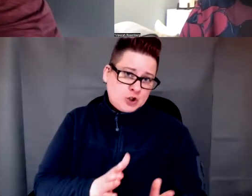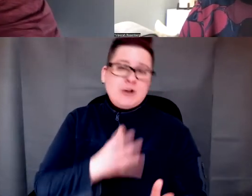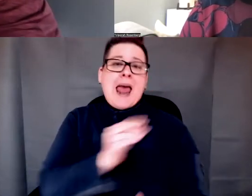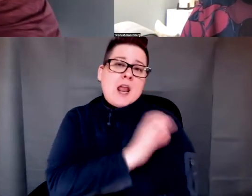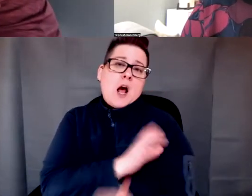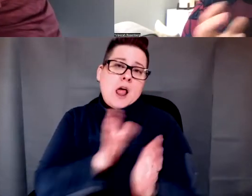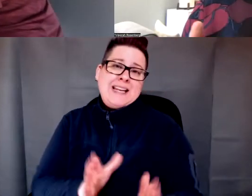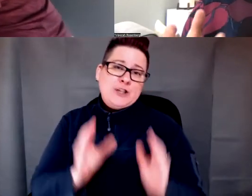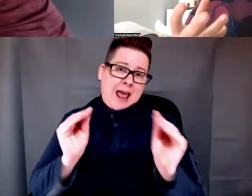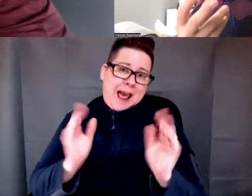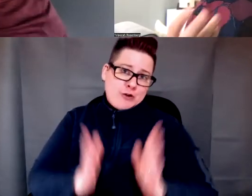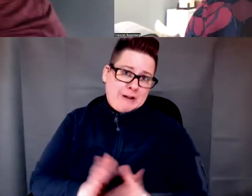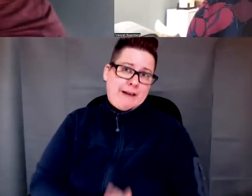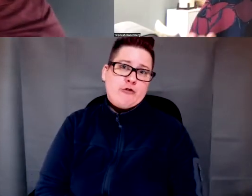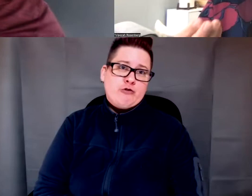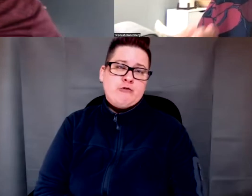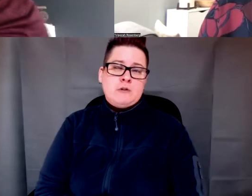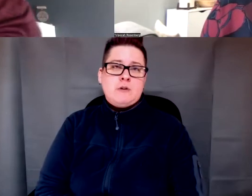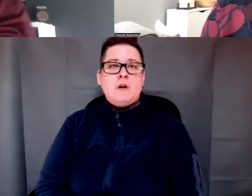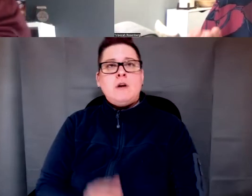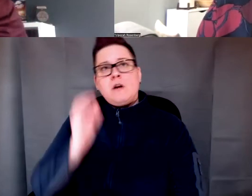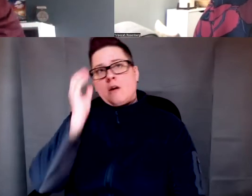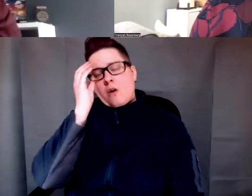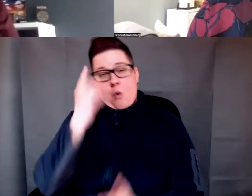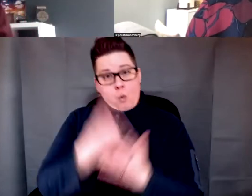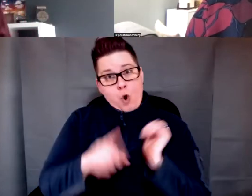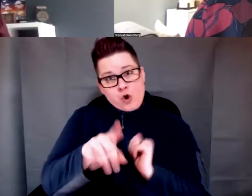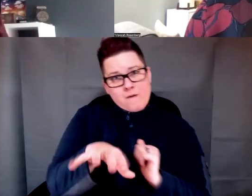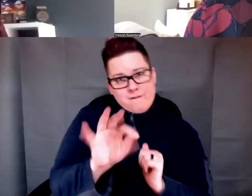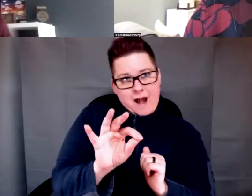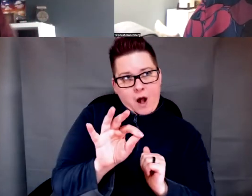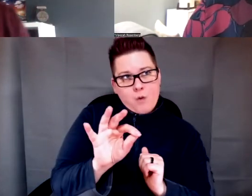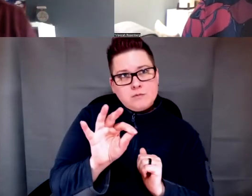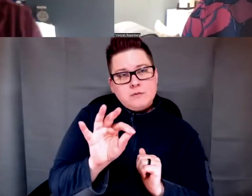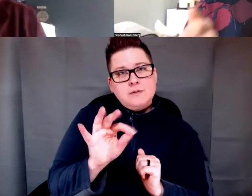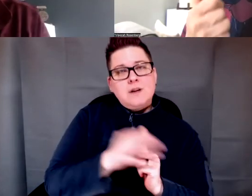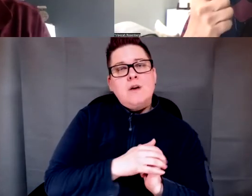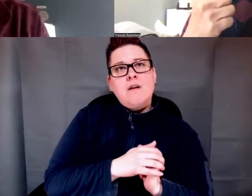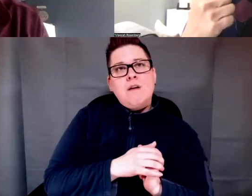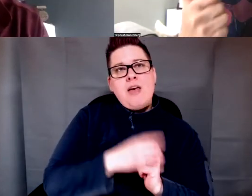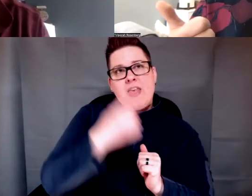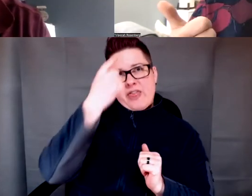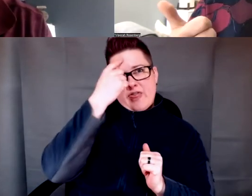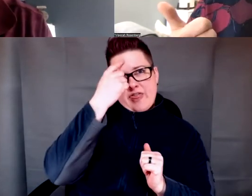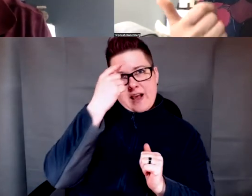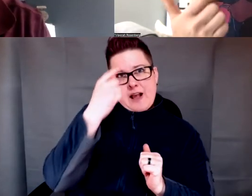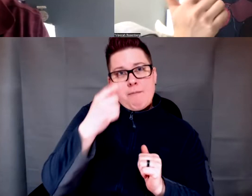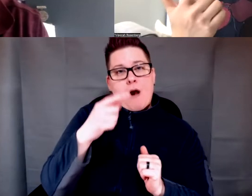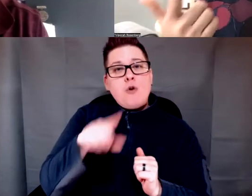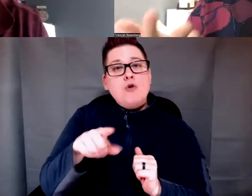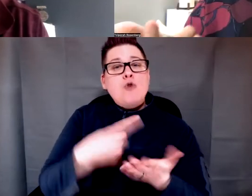And when we think about the impact of your findings, but particularly in terms of the elements of hope,